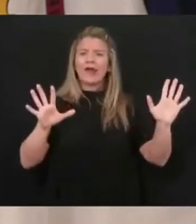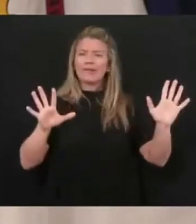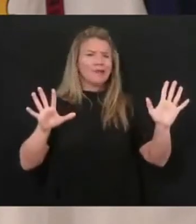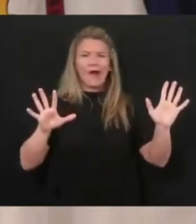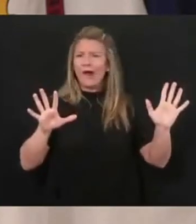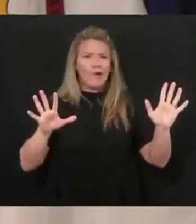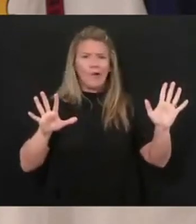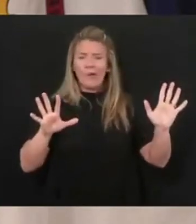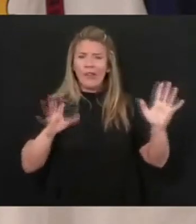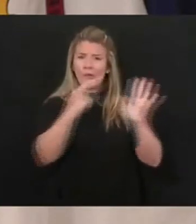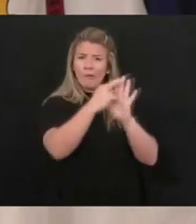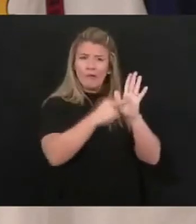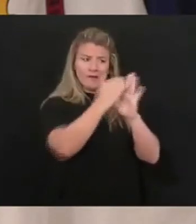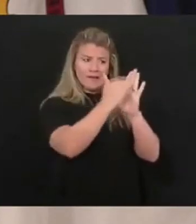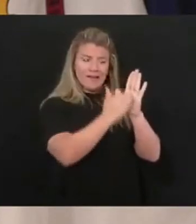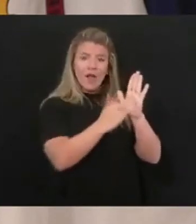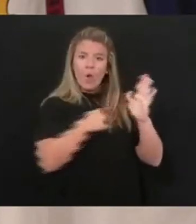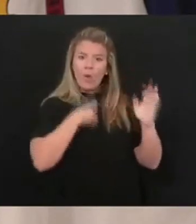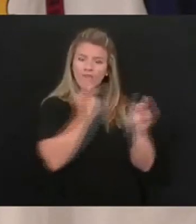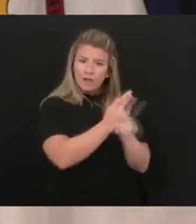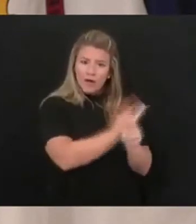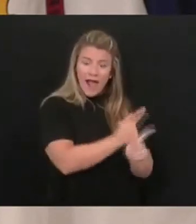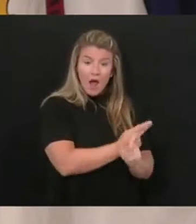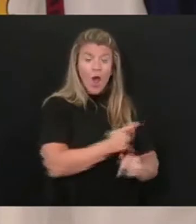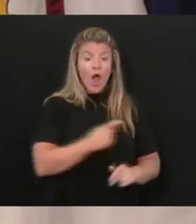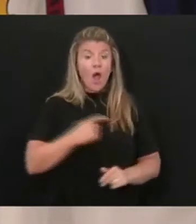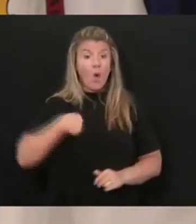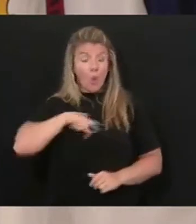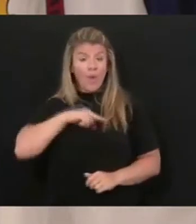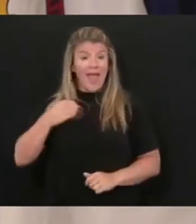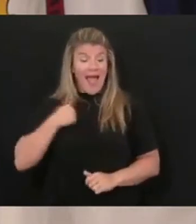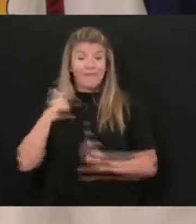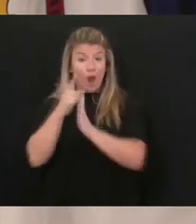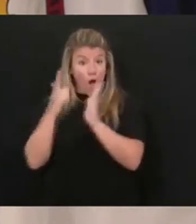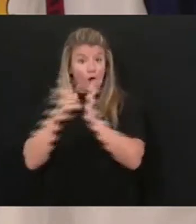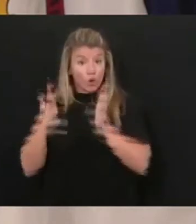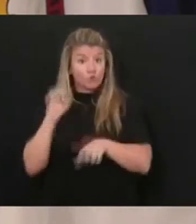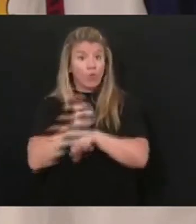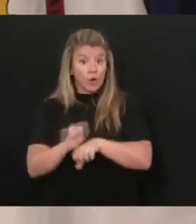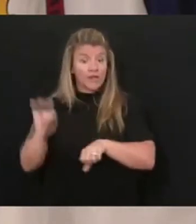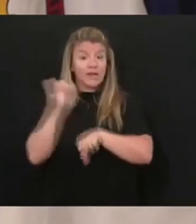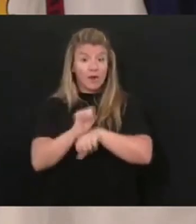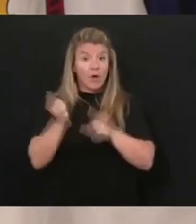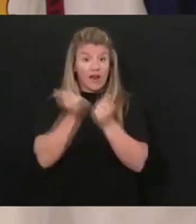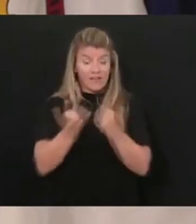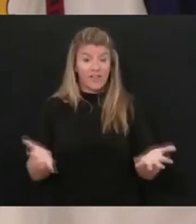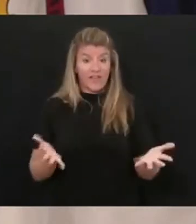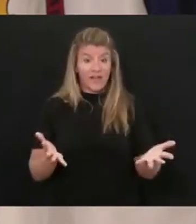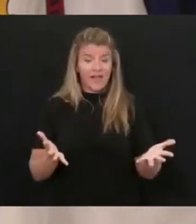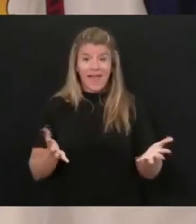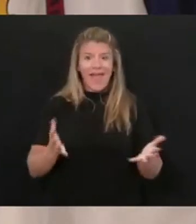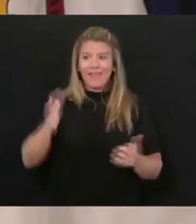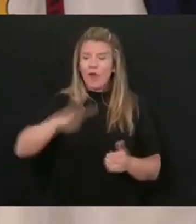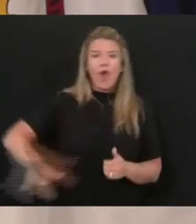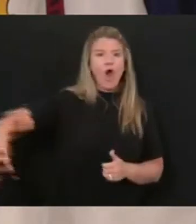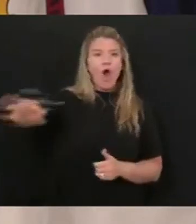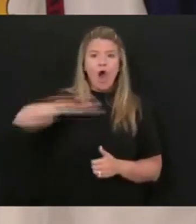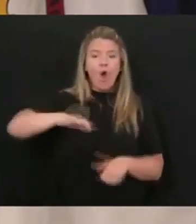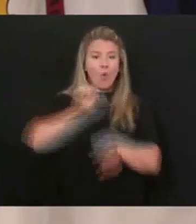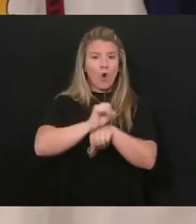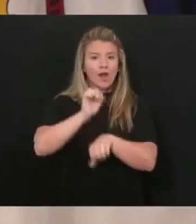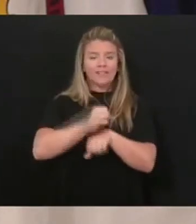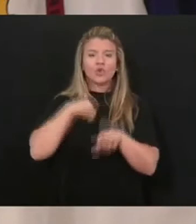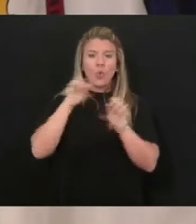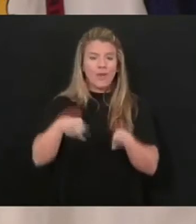Well, we have a fleet of lawyers, you know, a mile long, and everybody in the world working on this to try to pump this